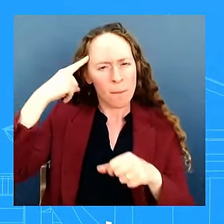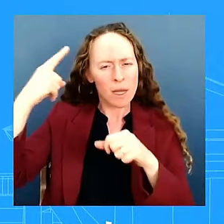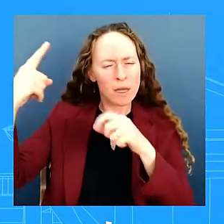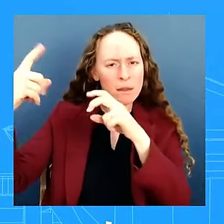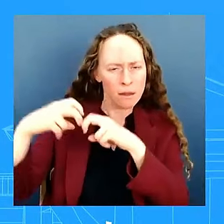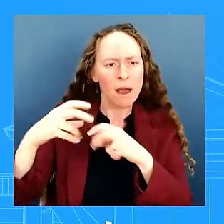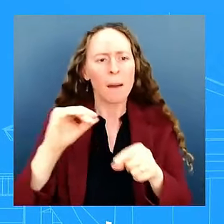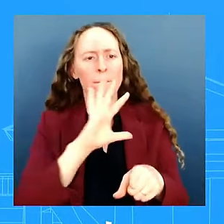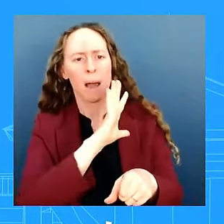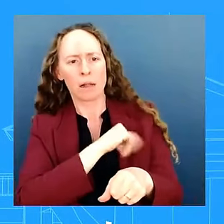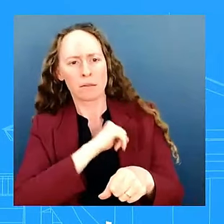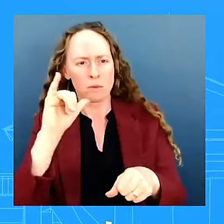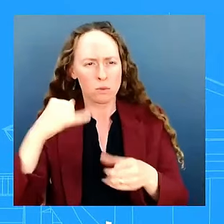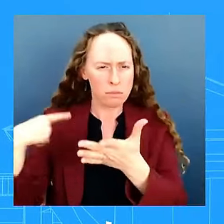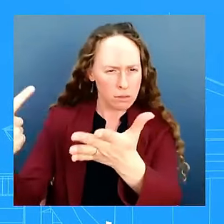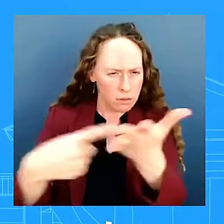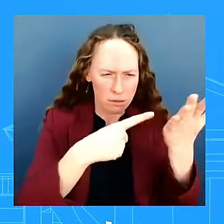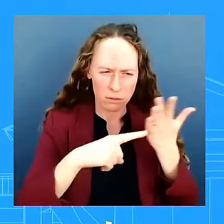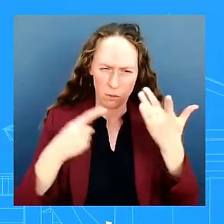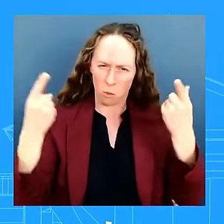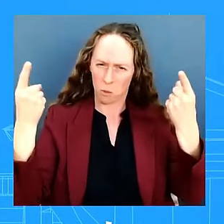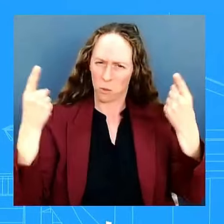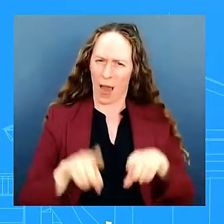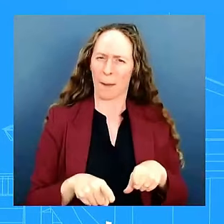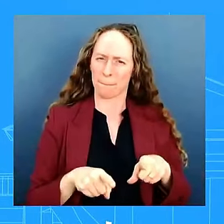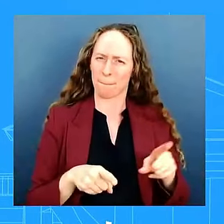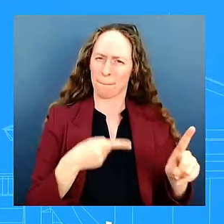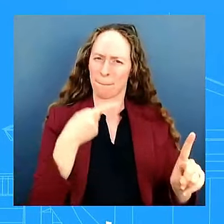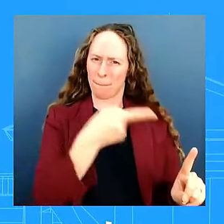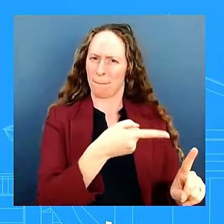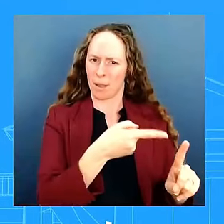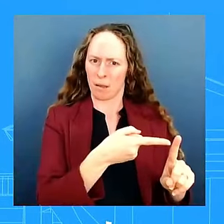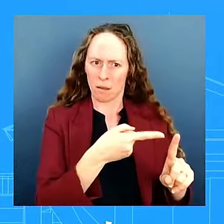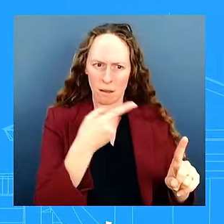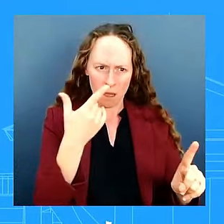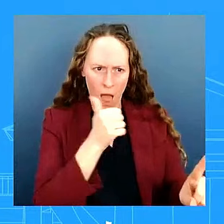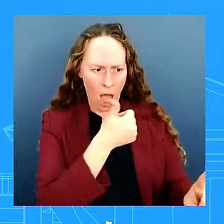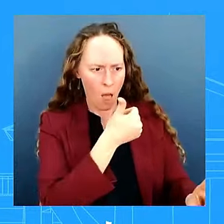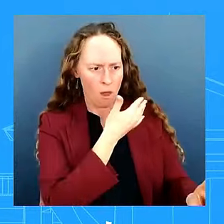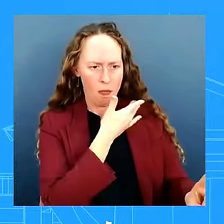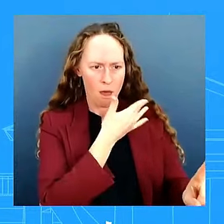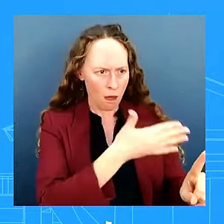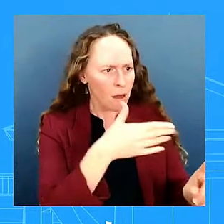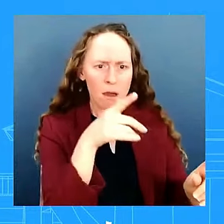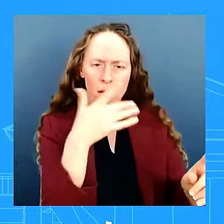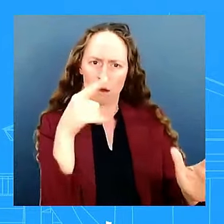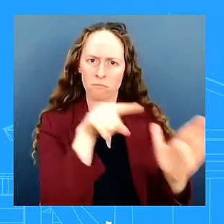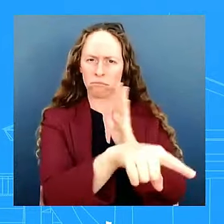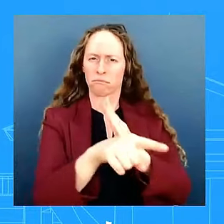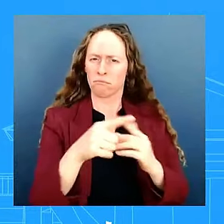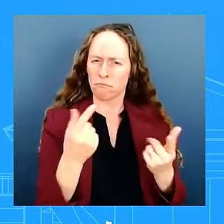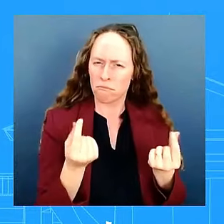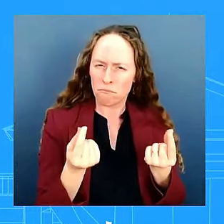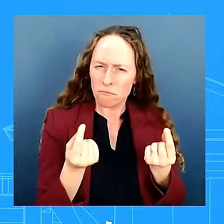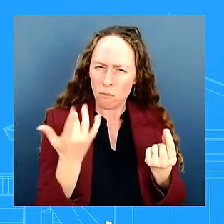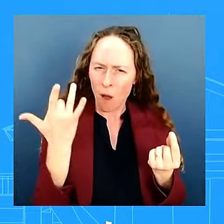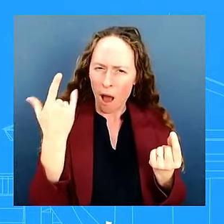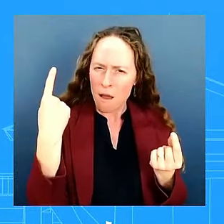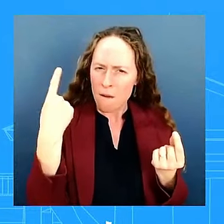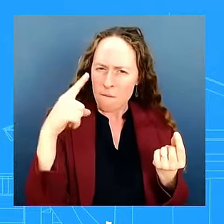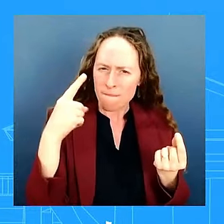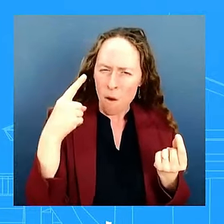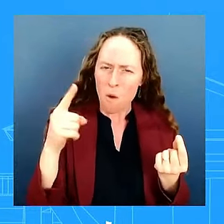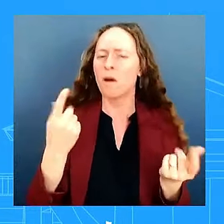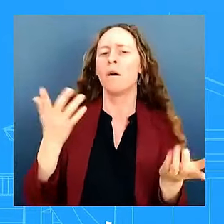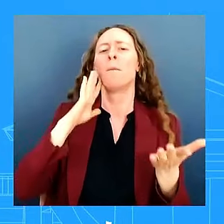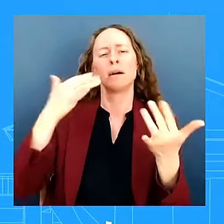that led uh to um uh isa nor's death we're going to continue to have those conversation uh and